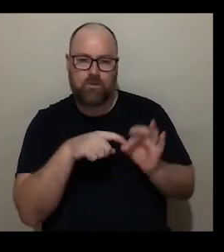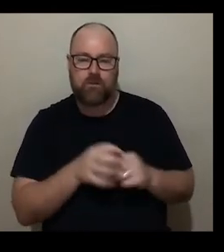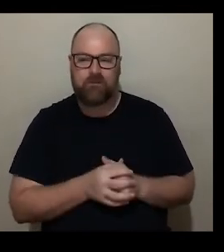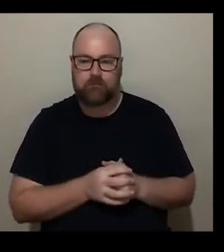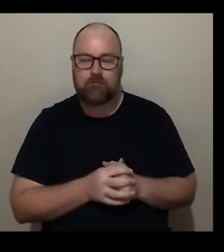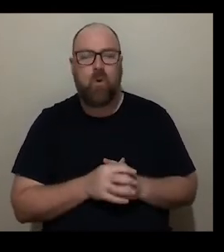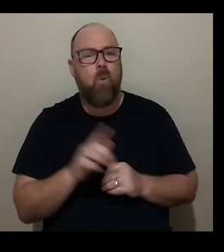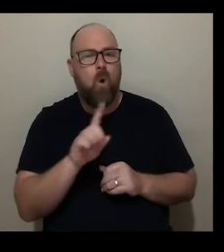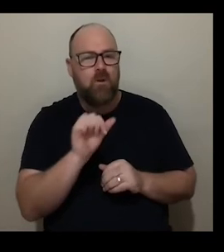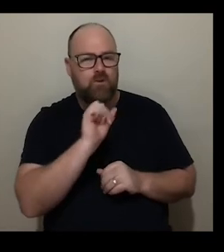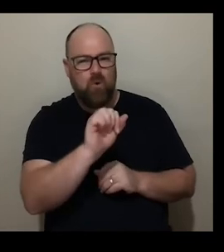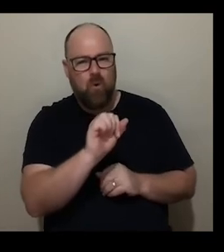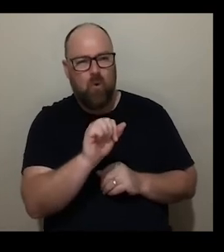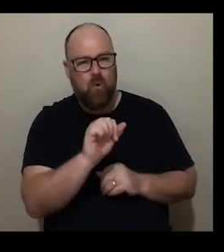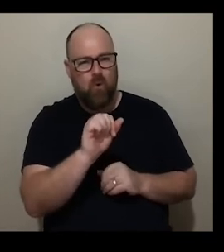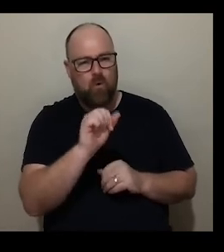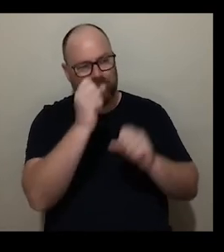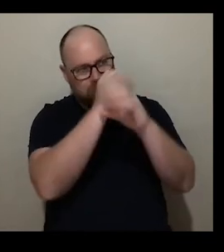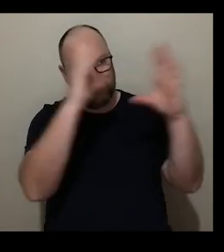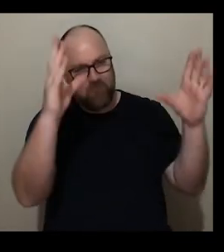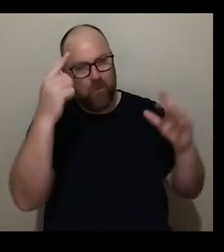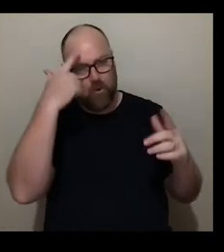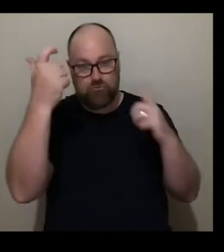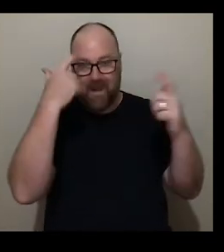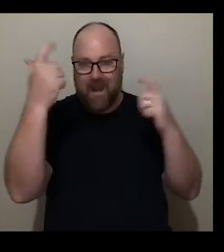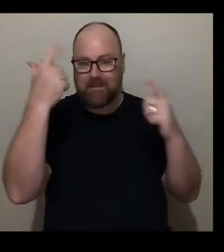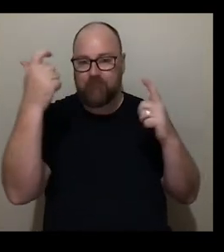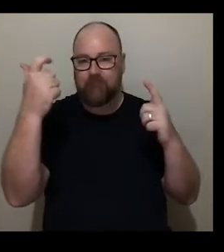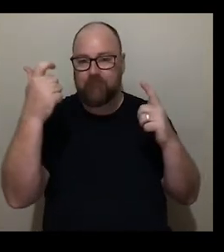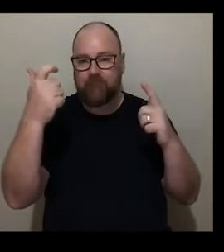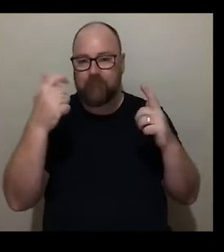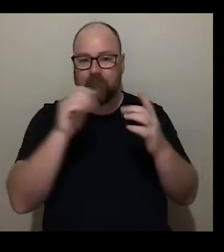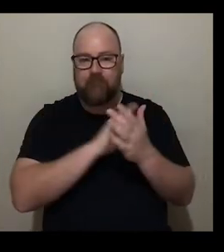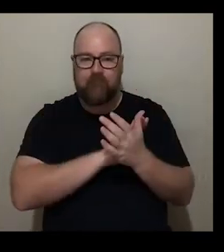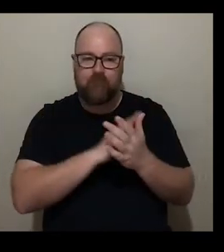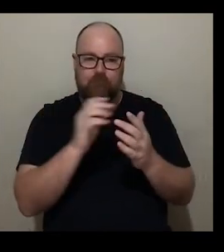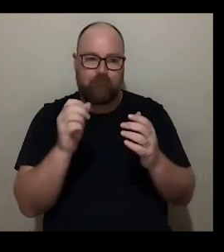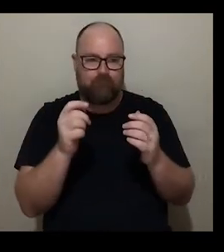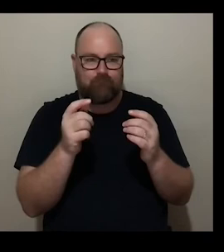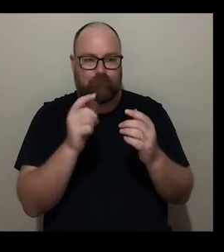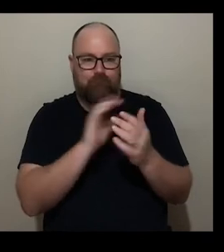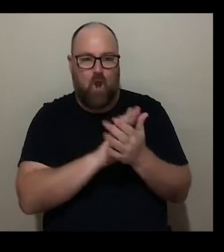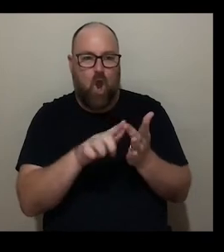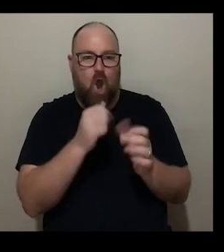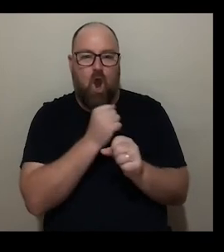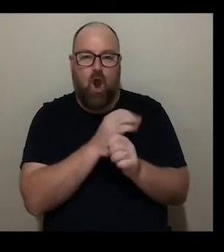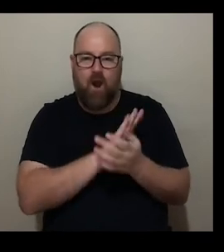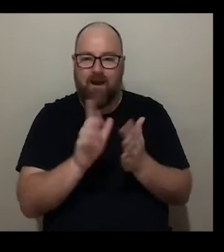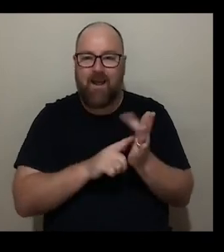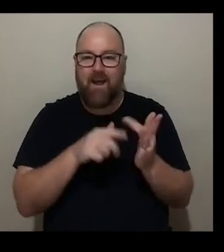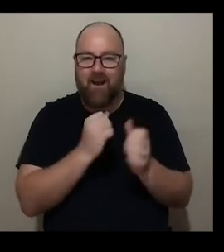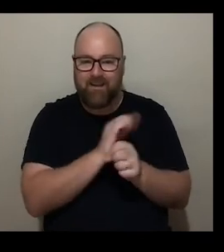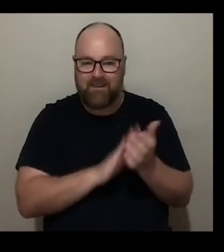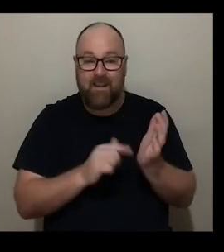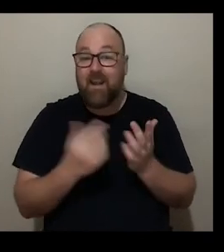you see as the creative highlights of this program of unlimited and who are the other rising stars that we should be looking out